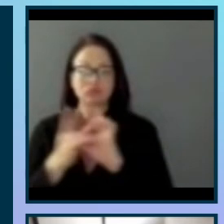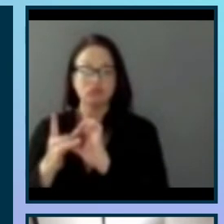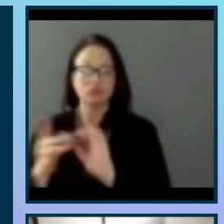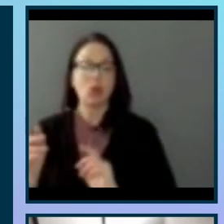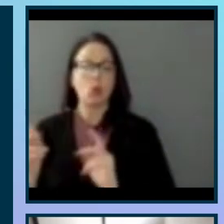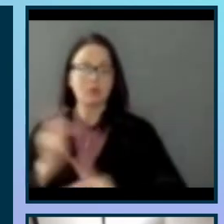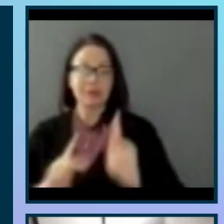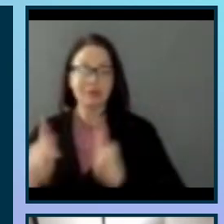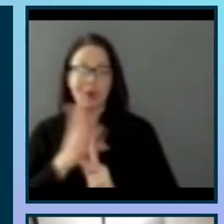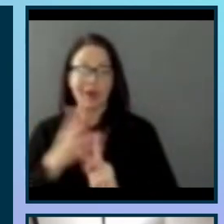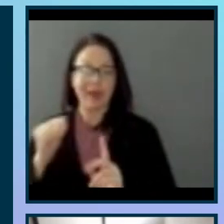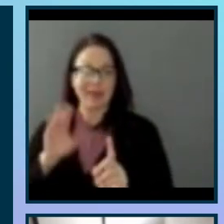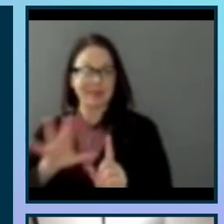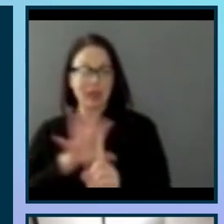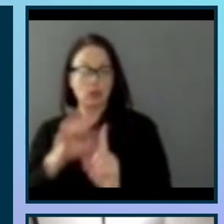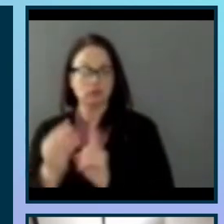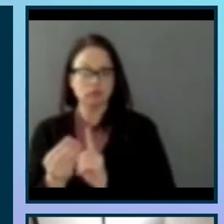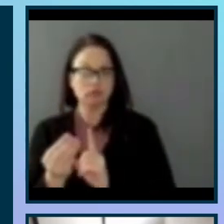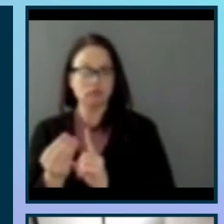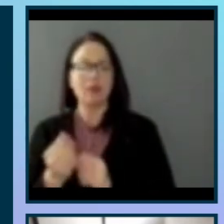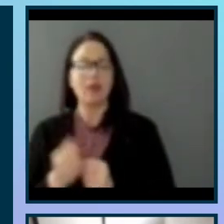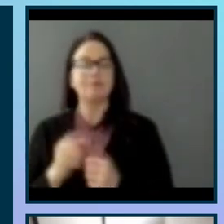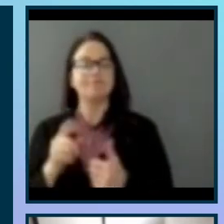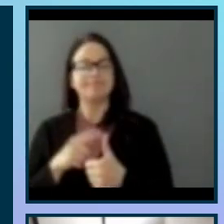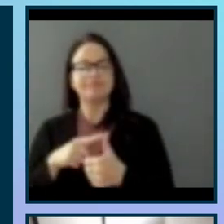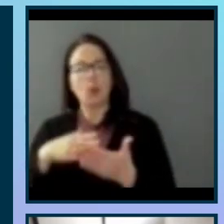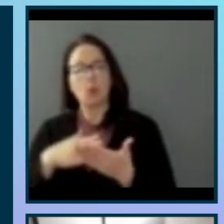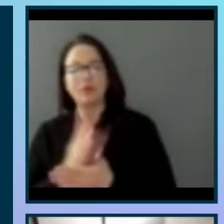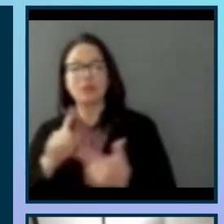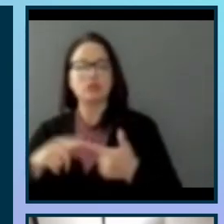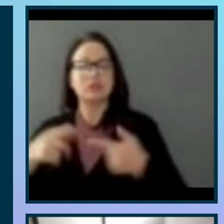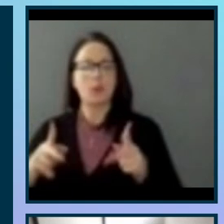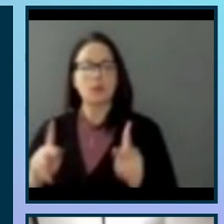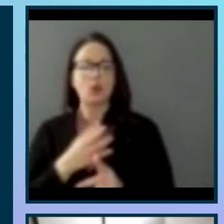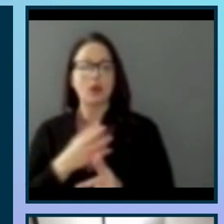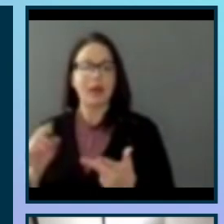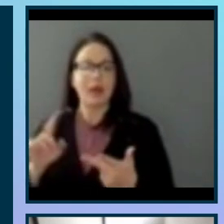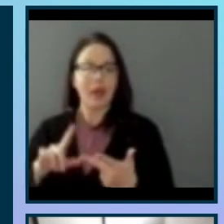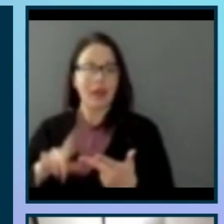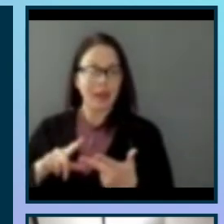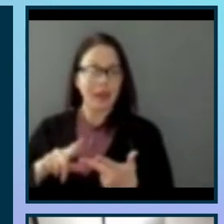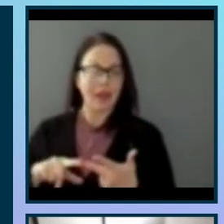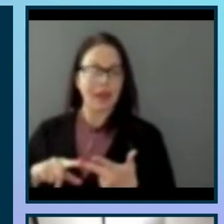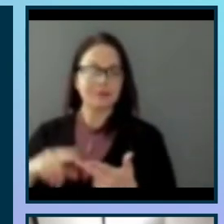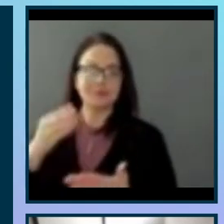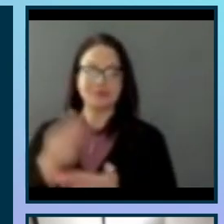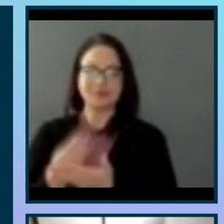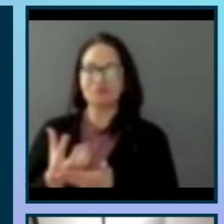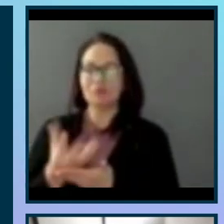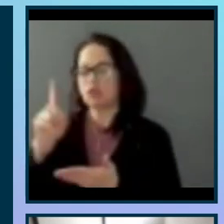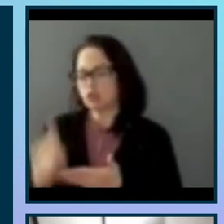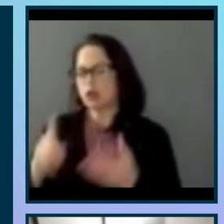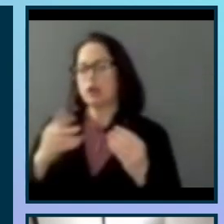their society, often considering how privileges, opportunities, and wealth ought to be distributed among individuals.